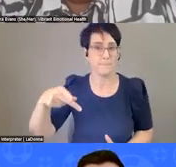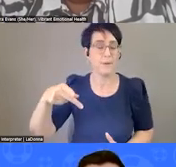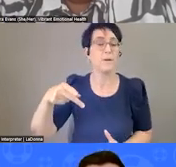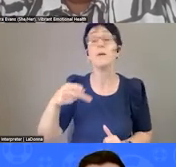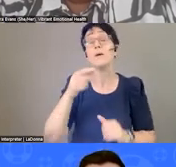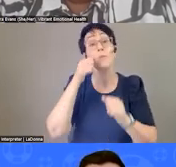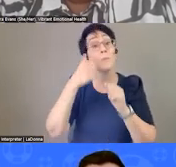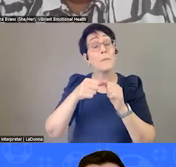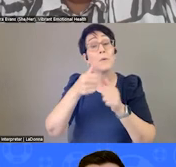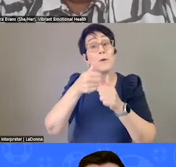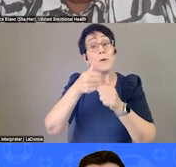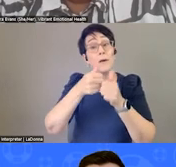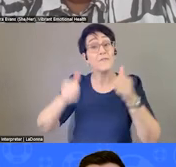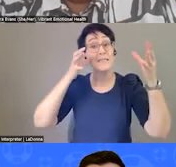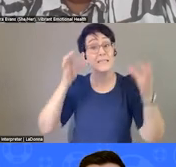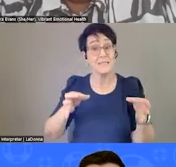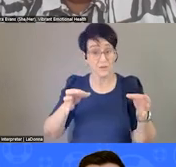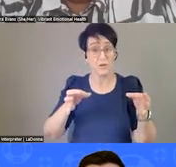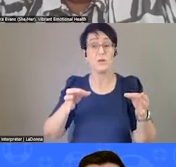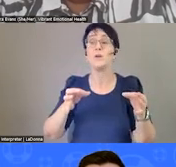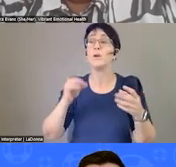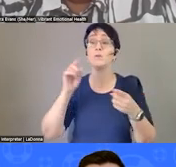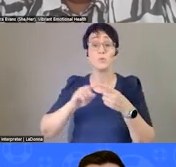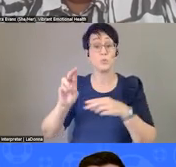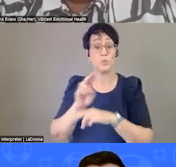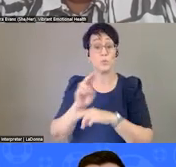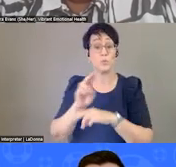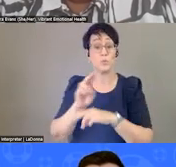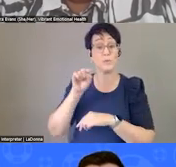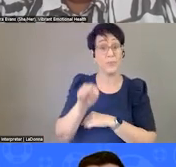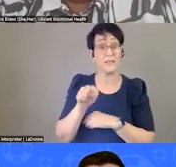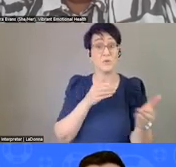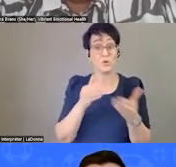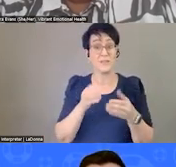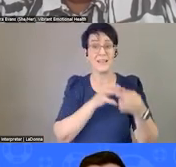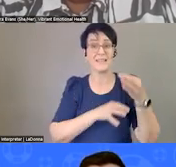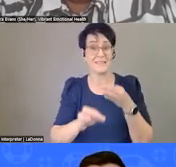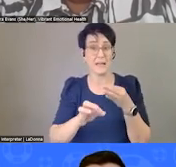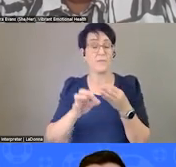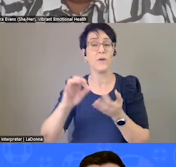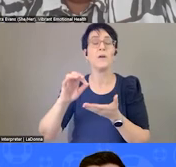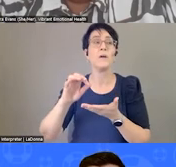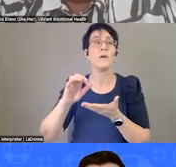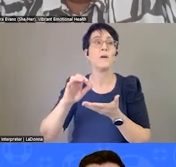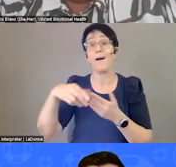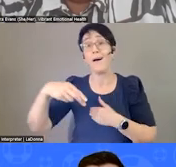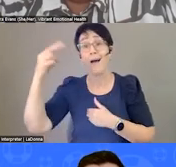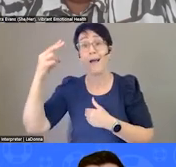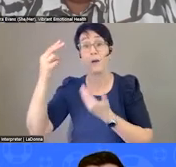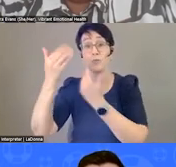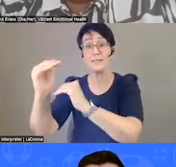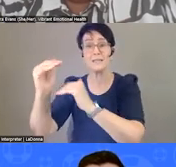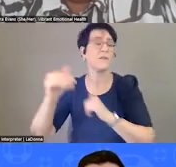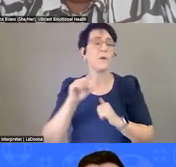and, you know, to divert to the community or to less restrictive care rather than go to high restrictive, you higher care. Those are decision